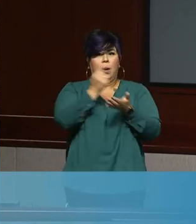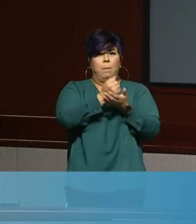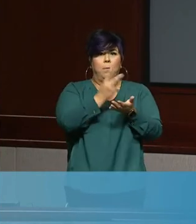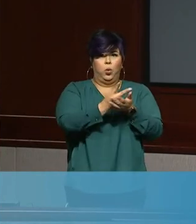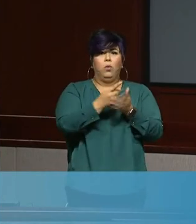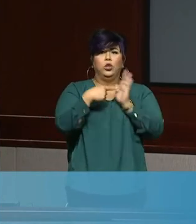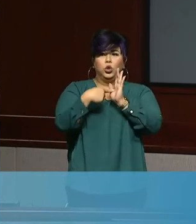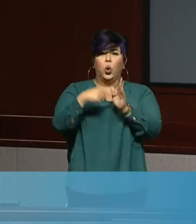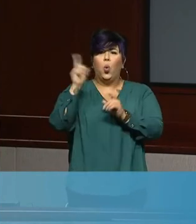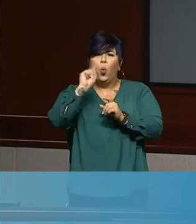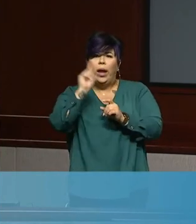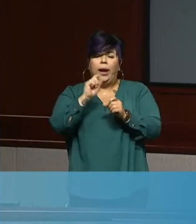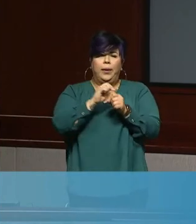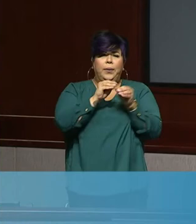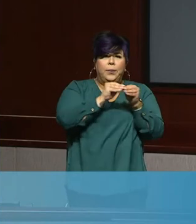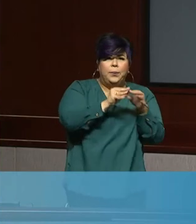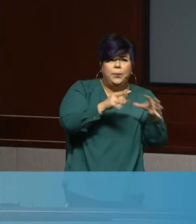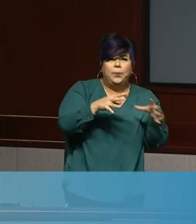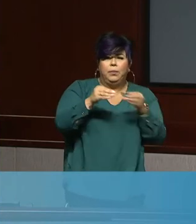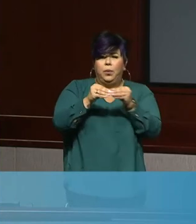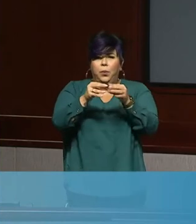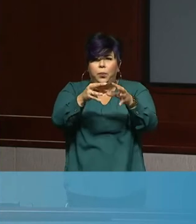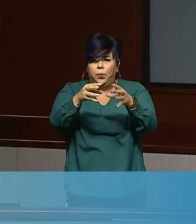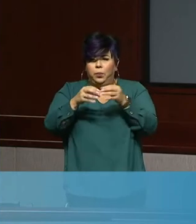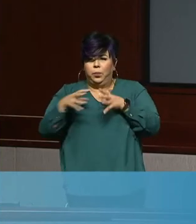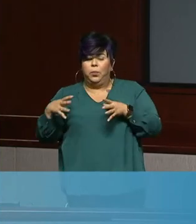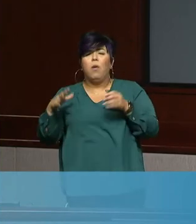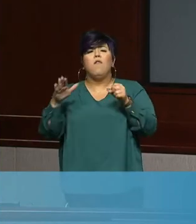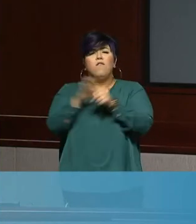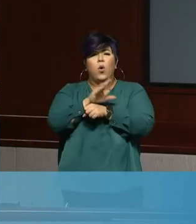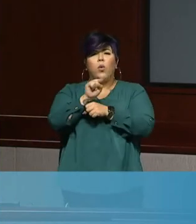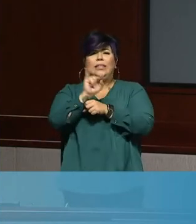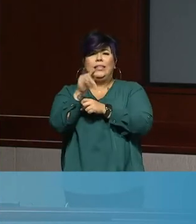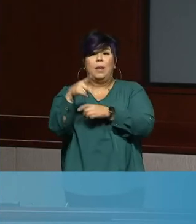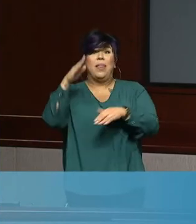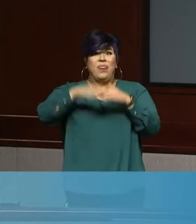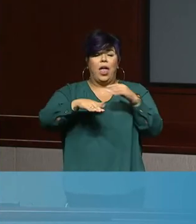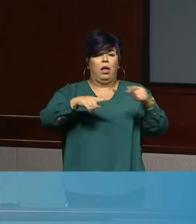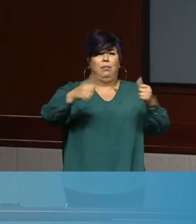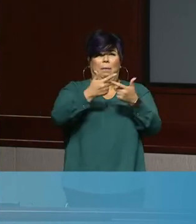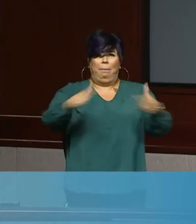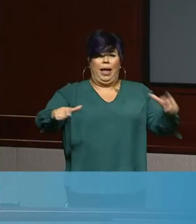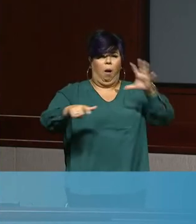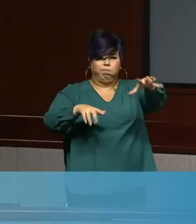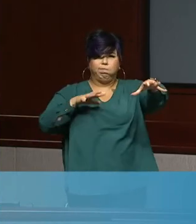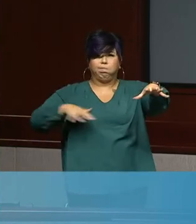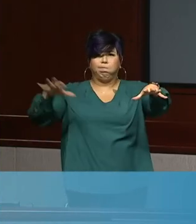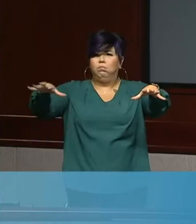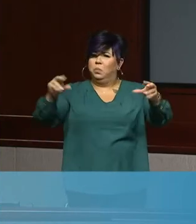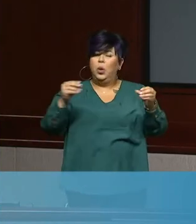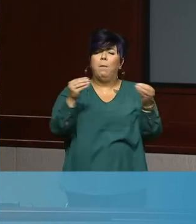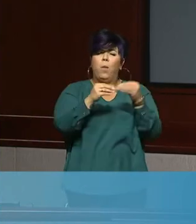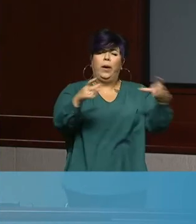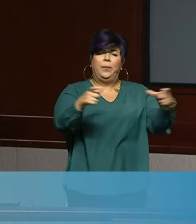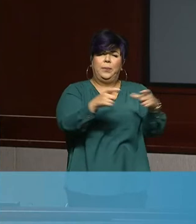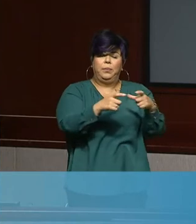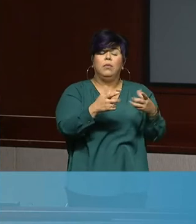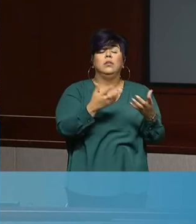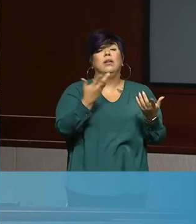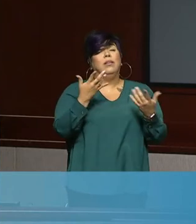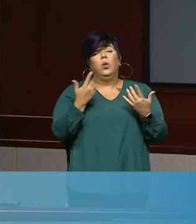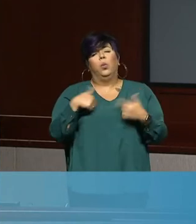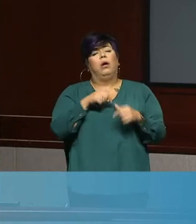our community that we wanted things at the full zip code level. So we're continuing to work through that to see what we can release. As soon as